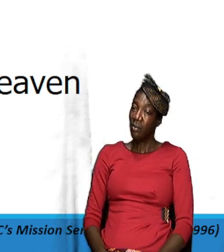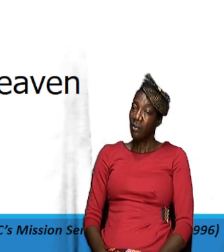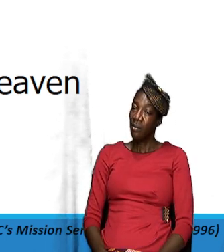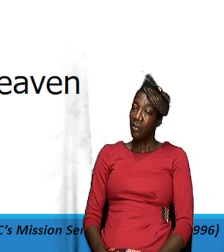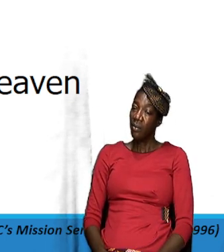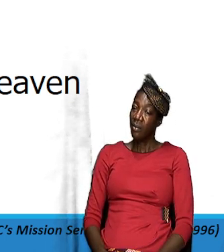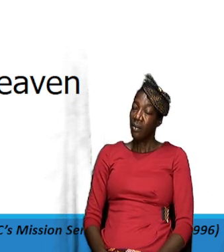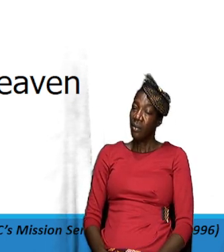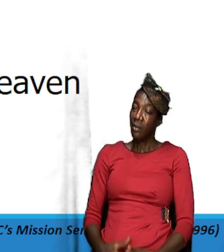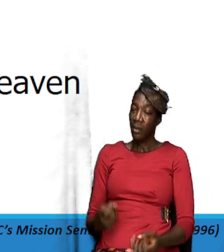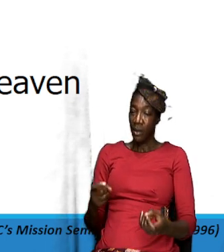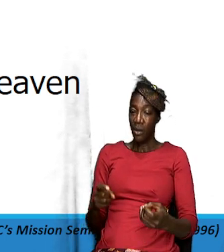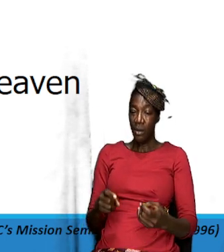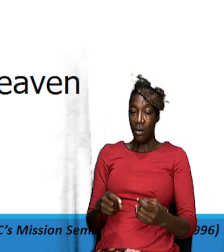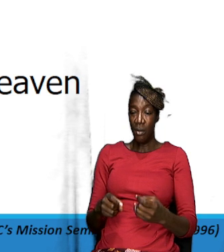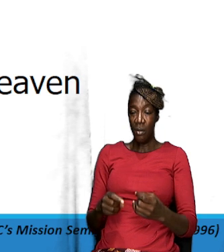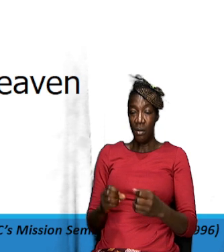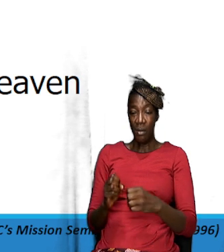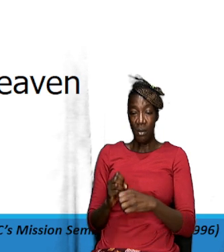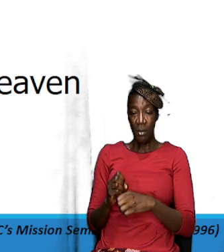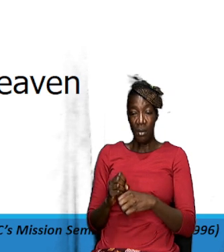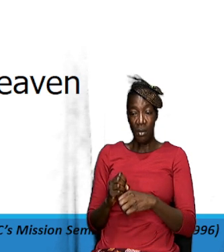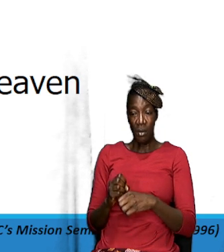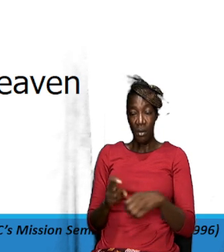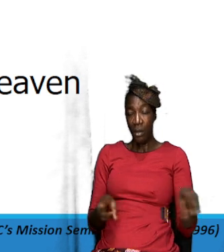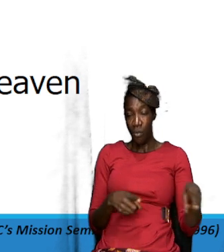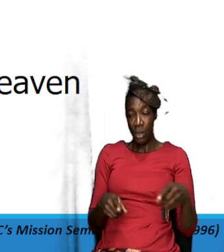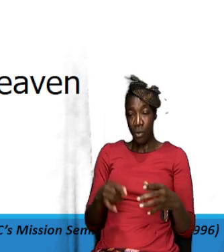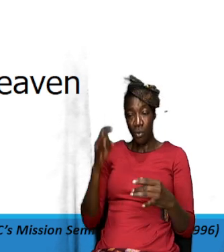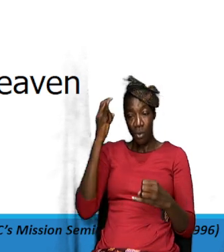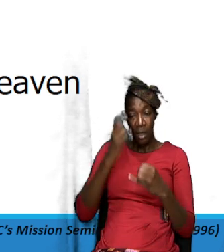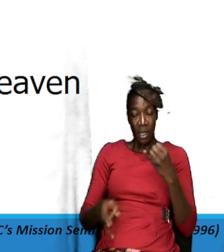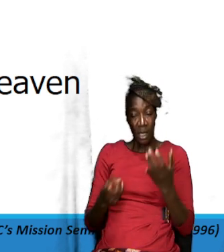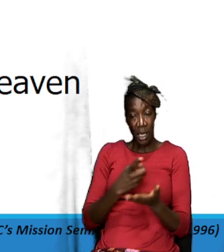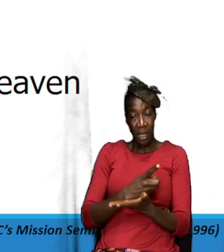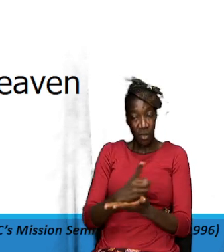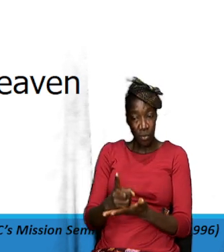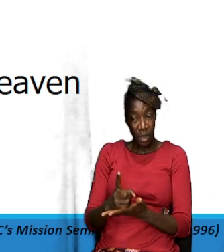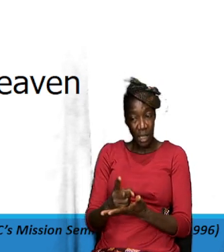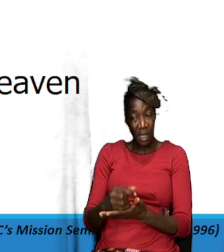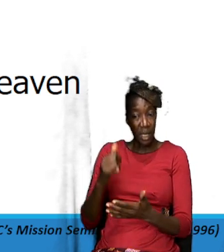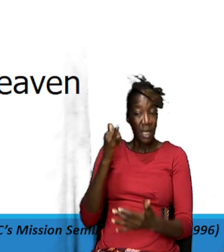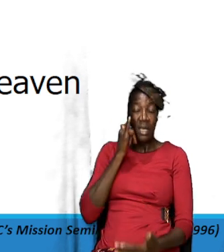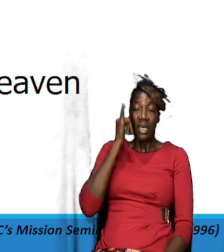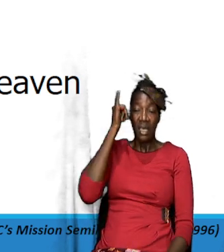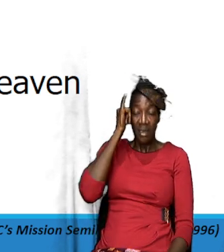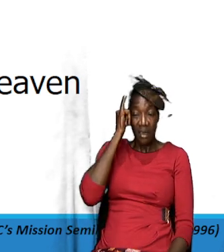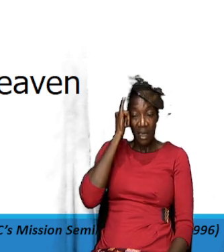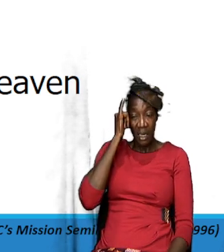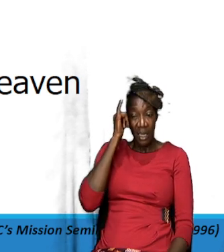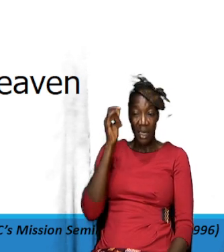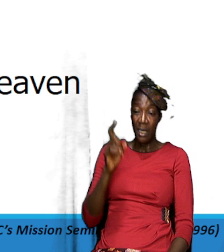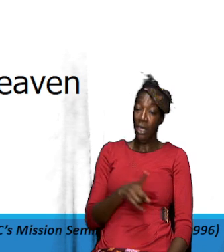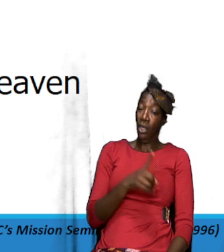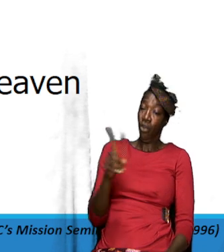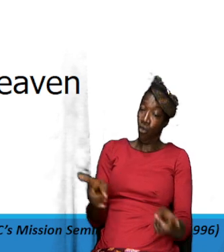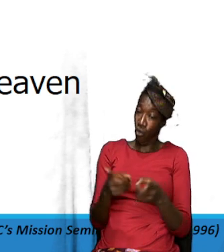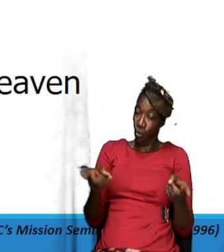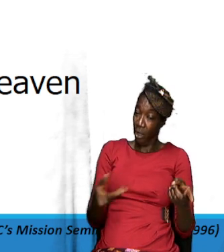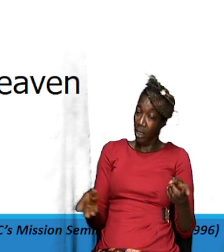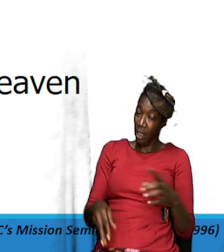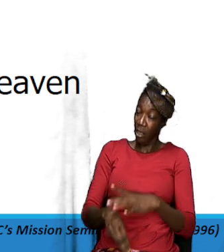how we spent last week or yesterday were we doing things that is outside of his will